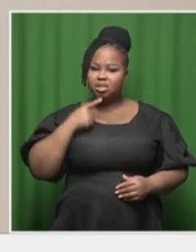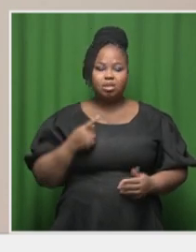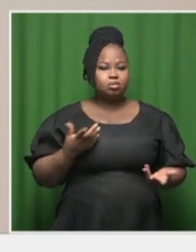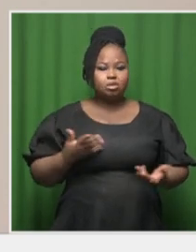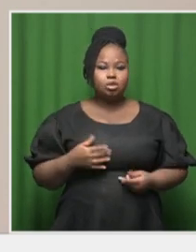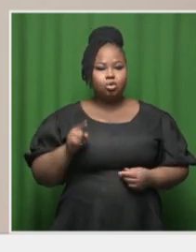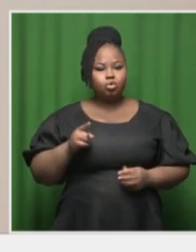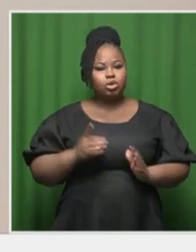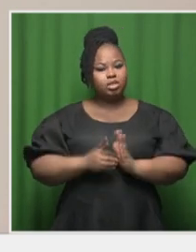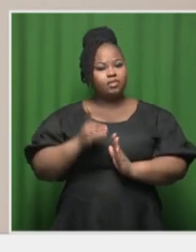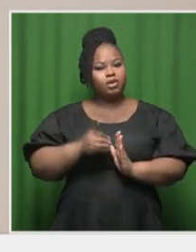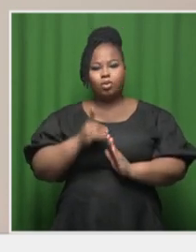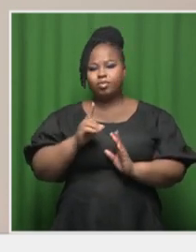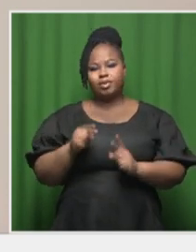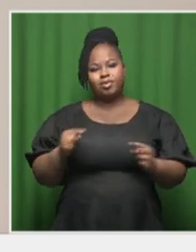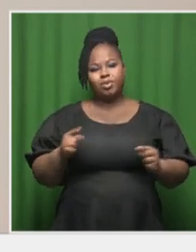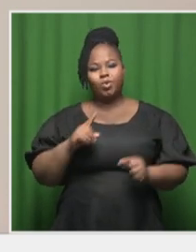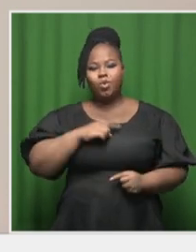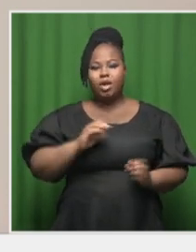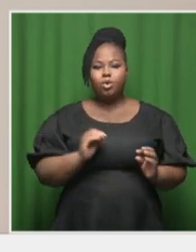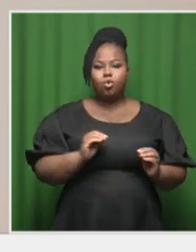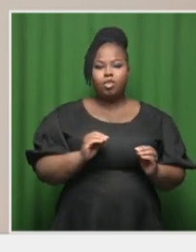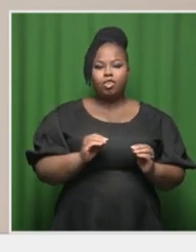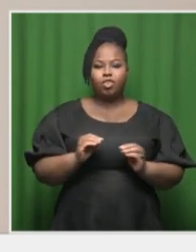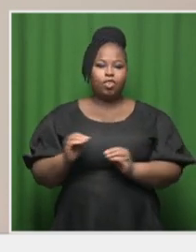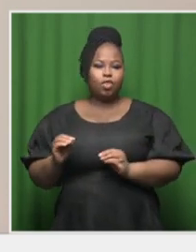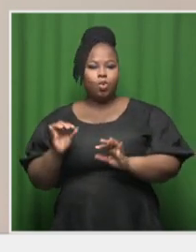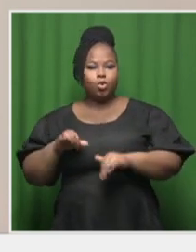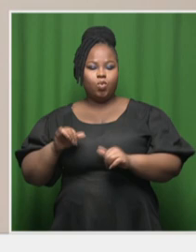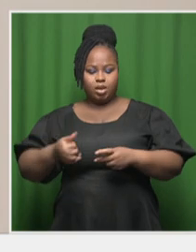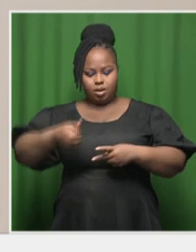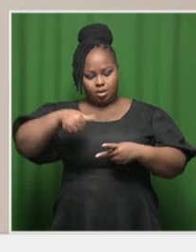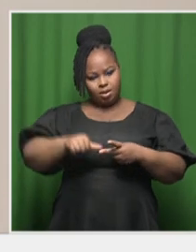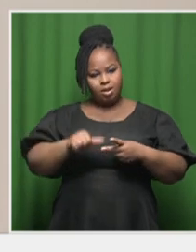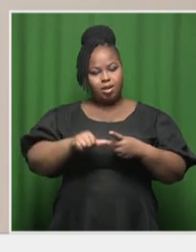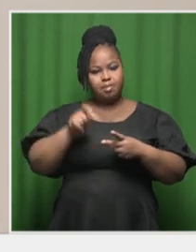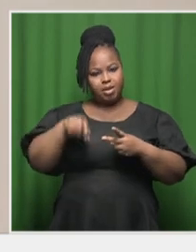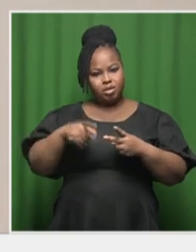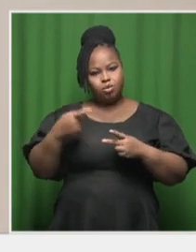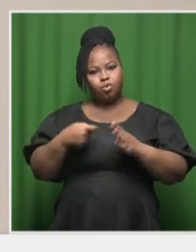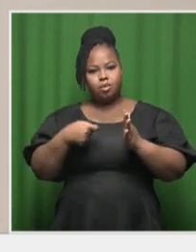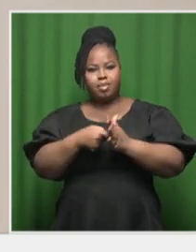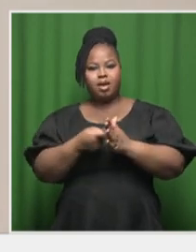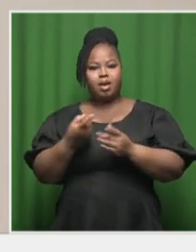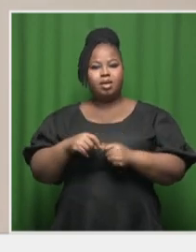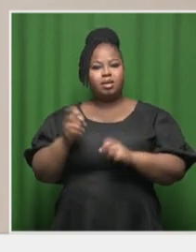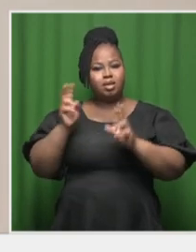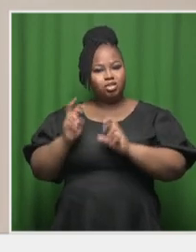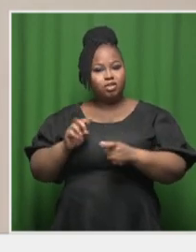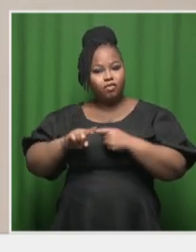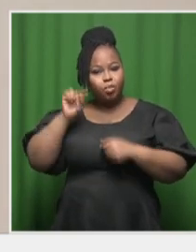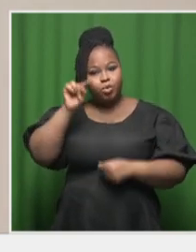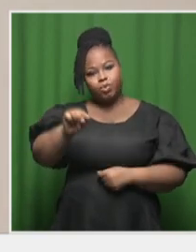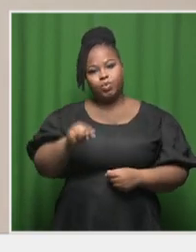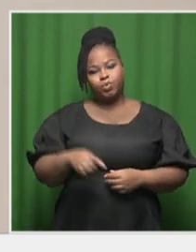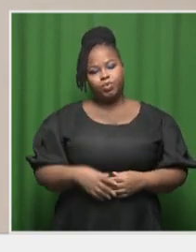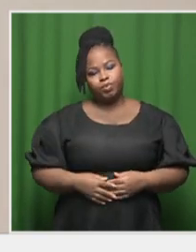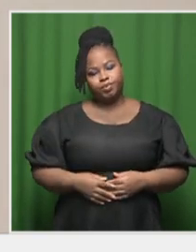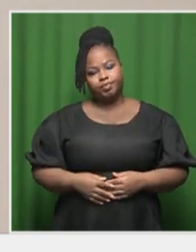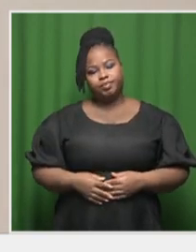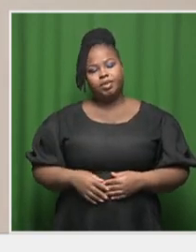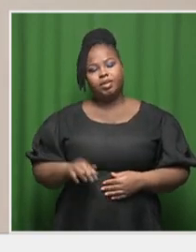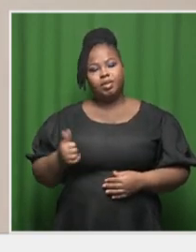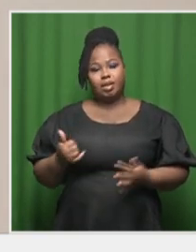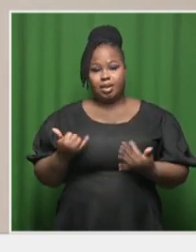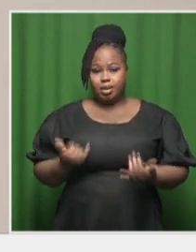to develop, you are going to delay until you could have this off-taker that will basically buy the power from you. So, what we require